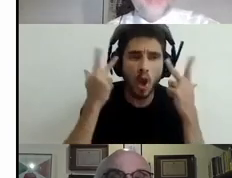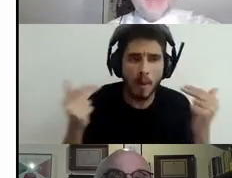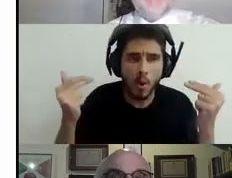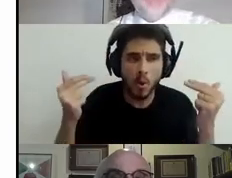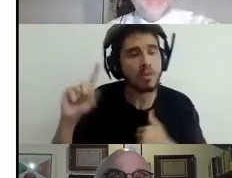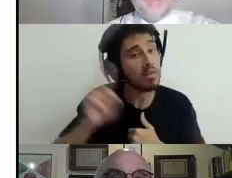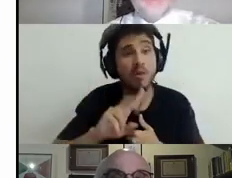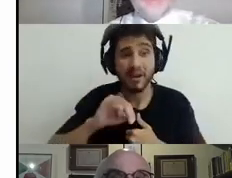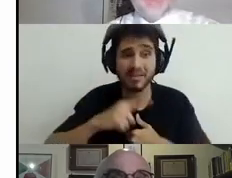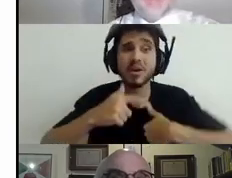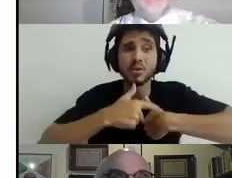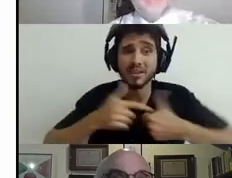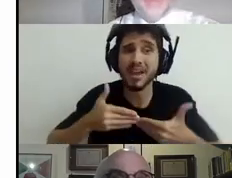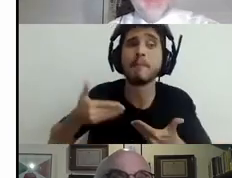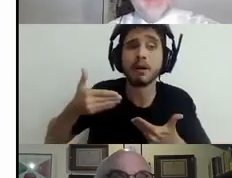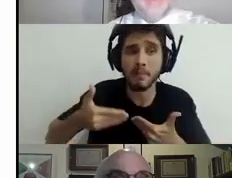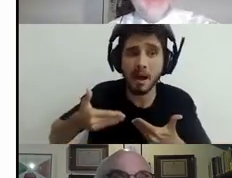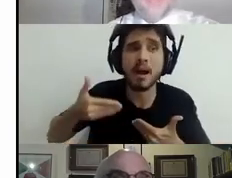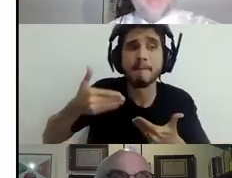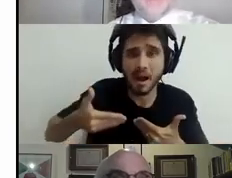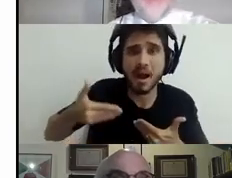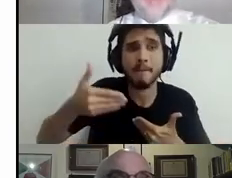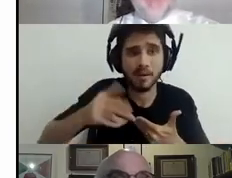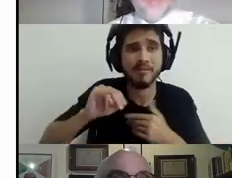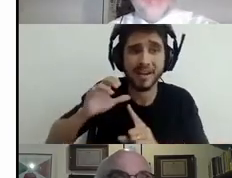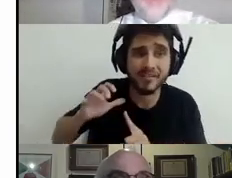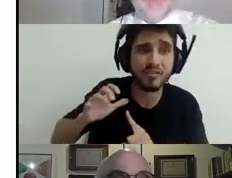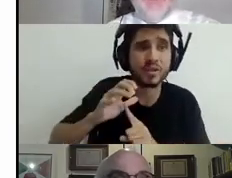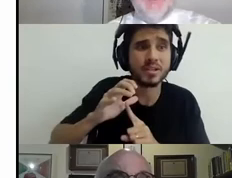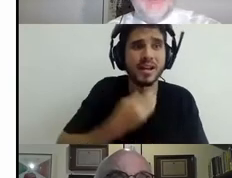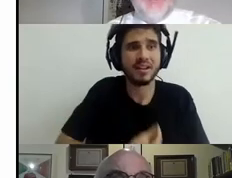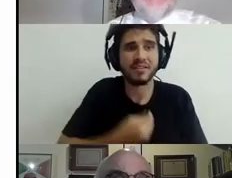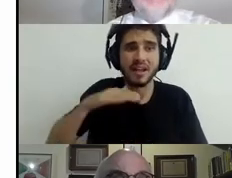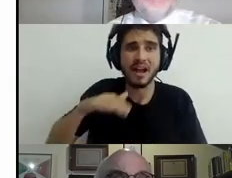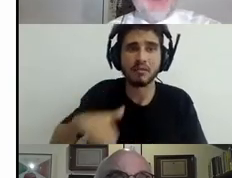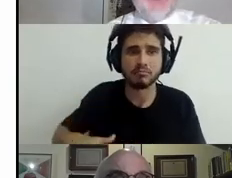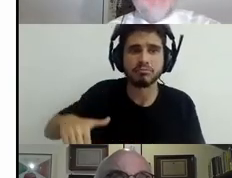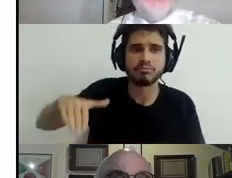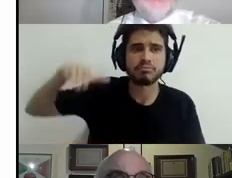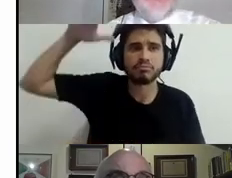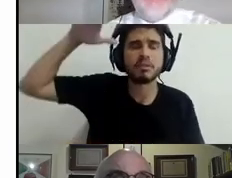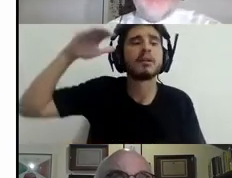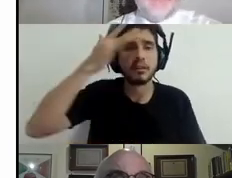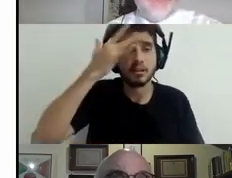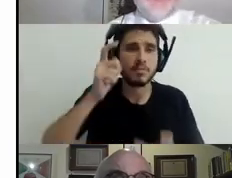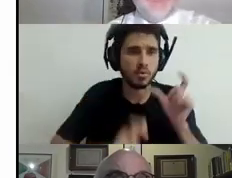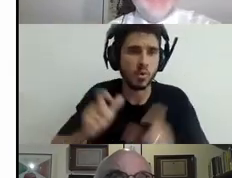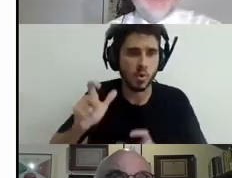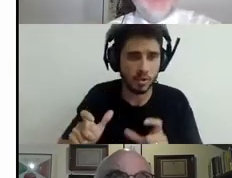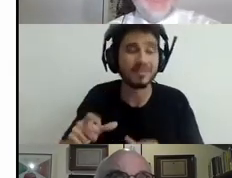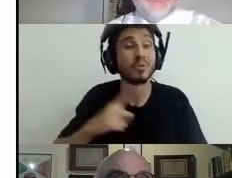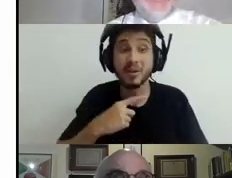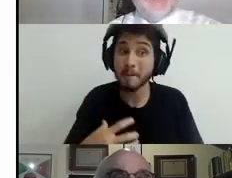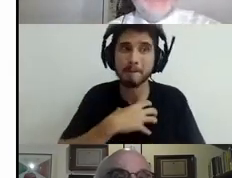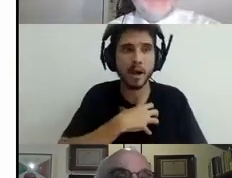impact of the loss of skills in the working population? And for countries like China